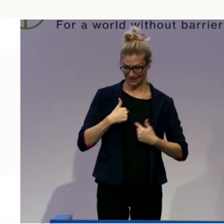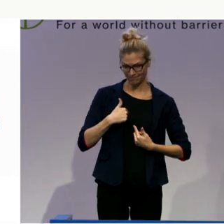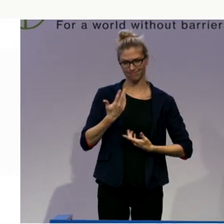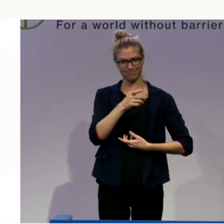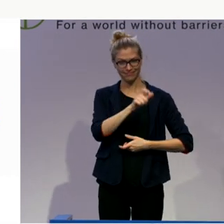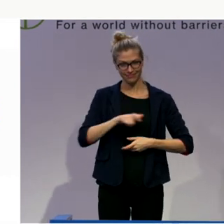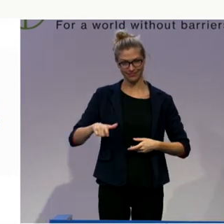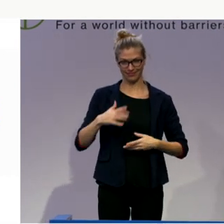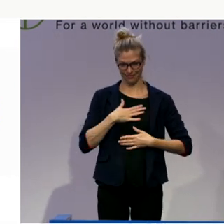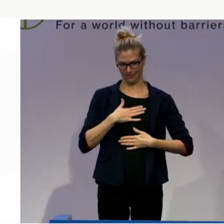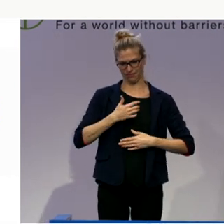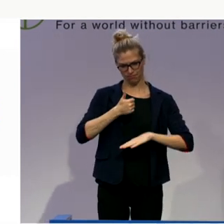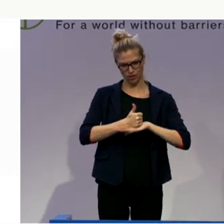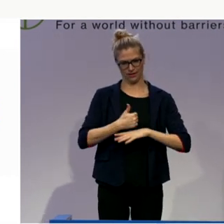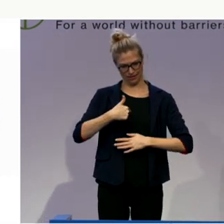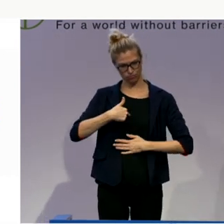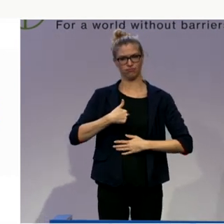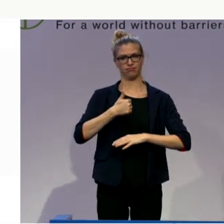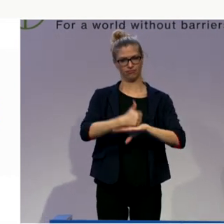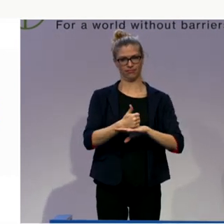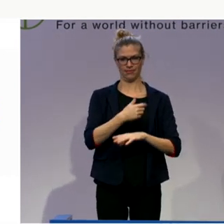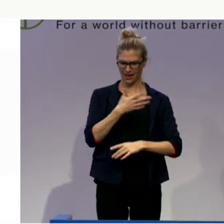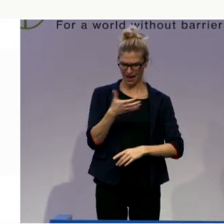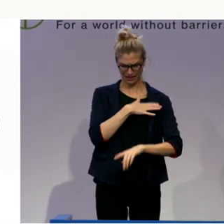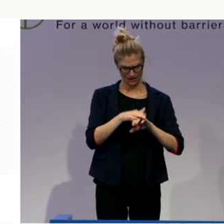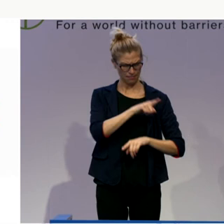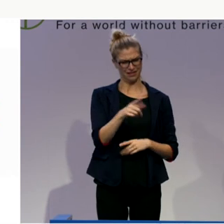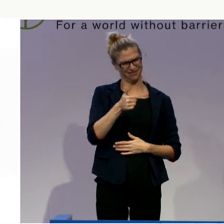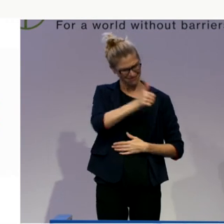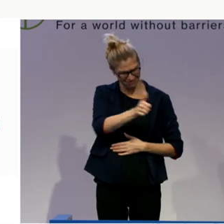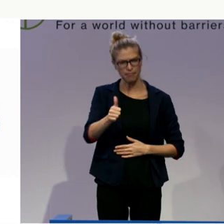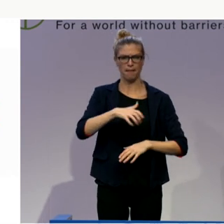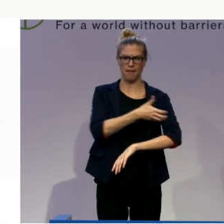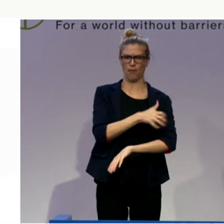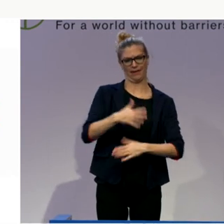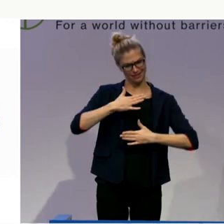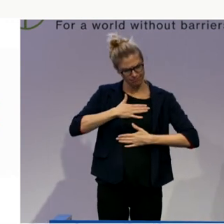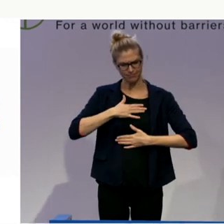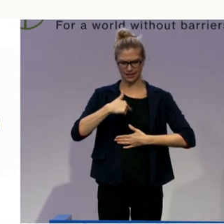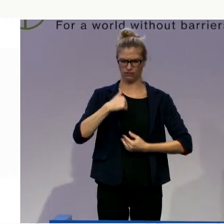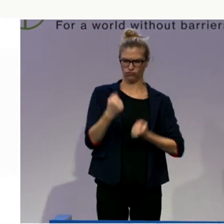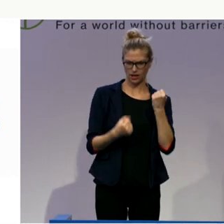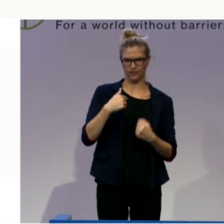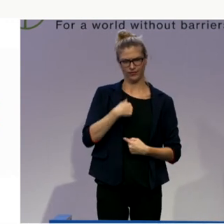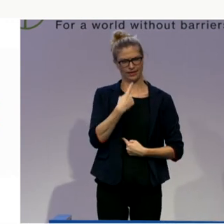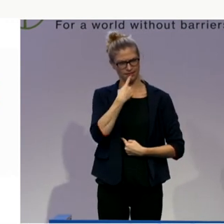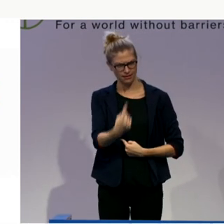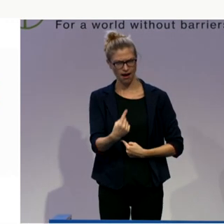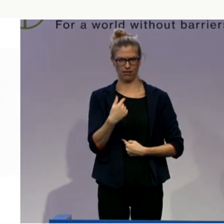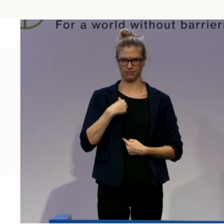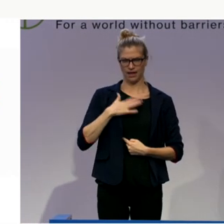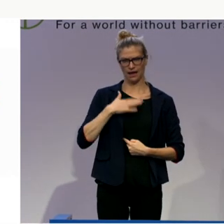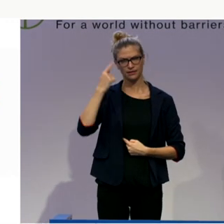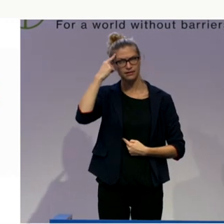empower people with disabilities when it comes to what are their dreams in their lives and where they want to